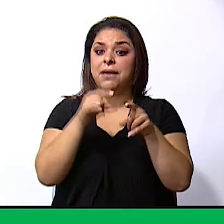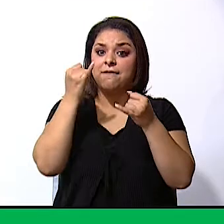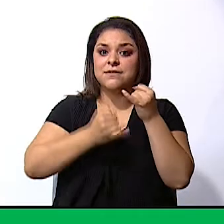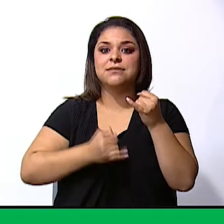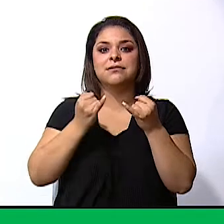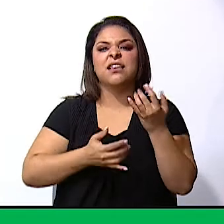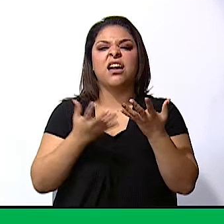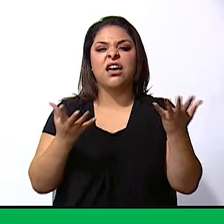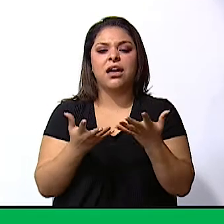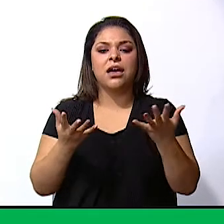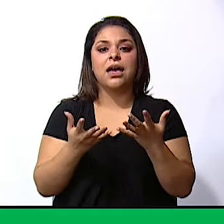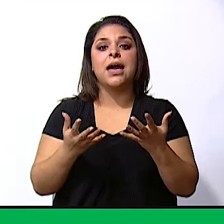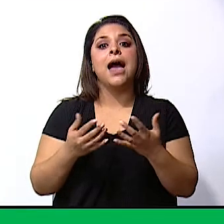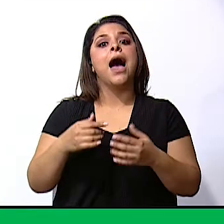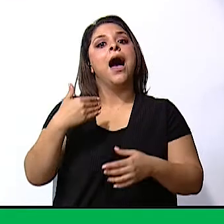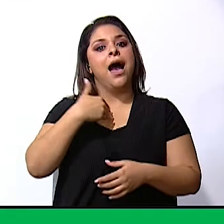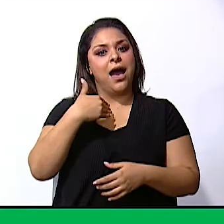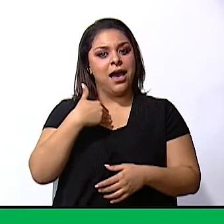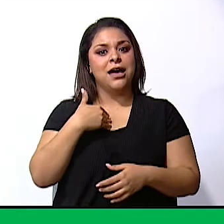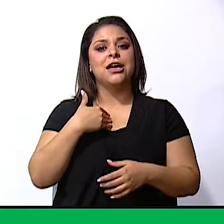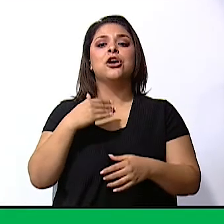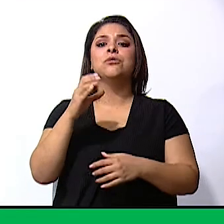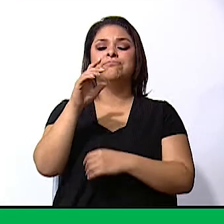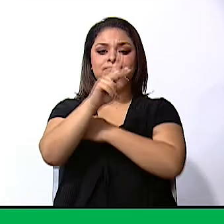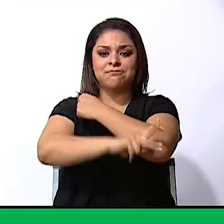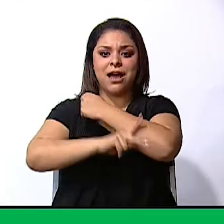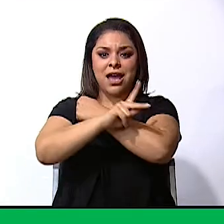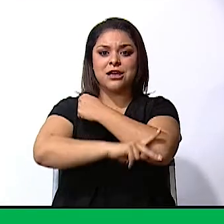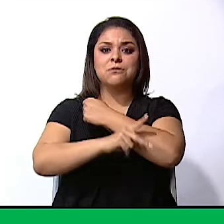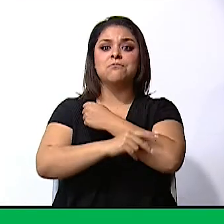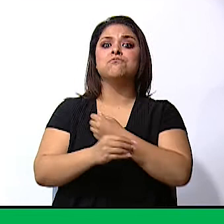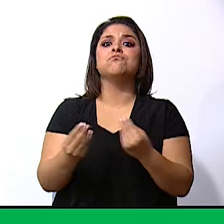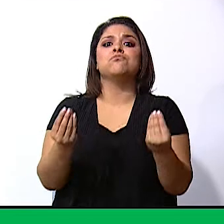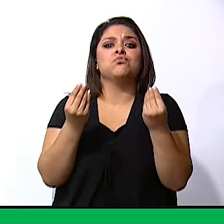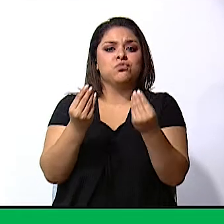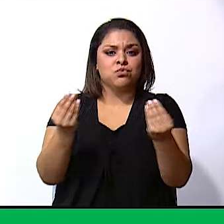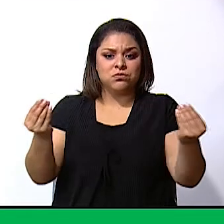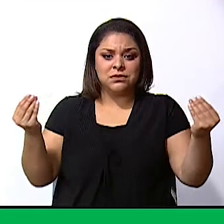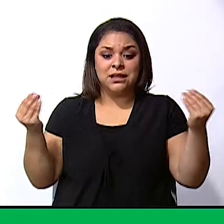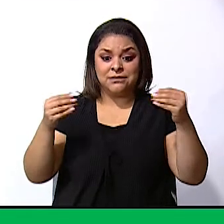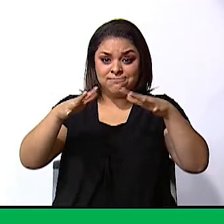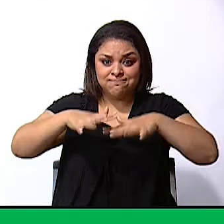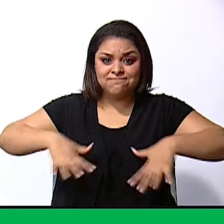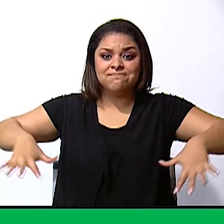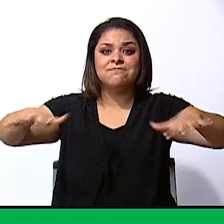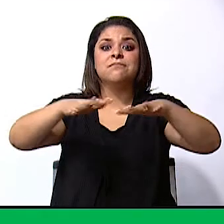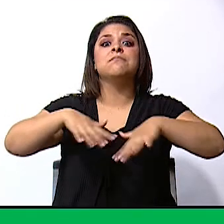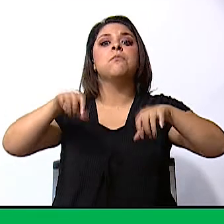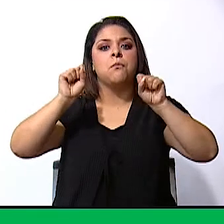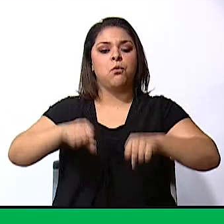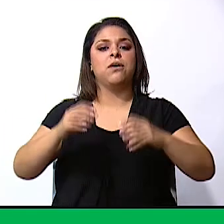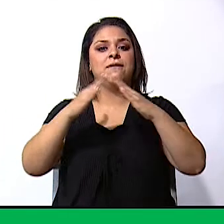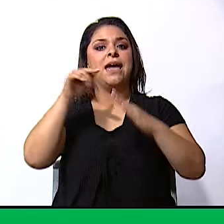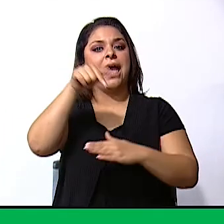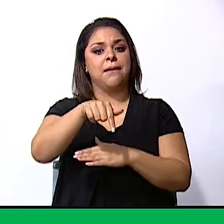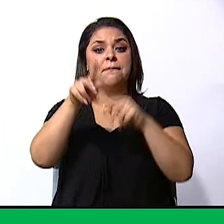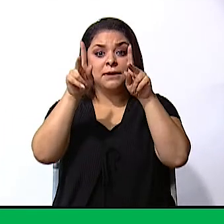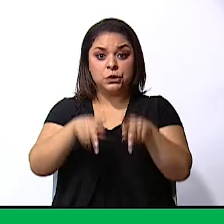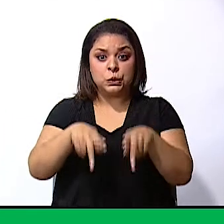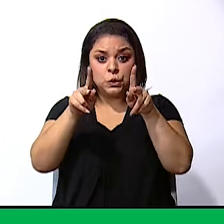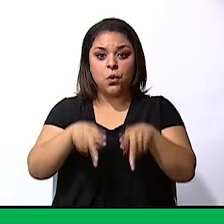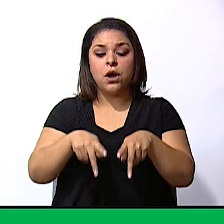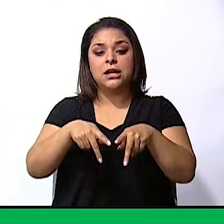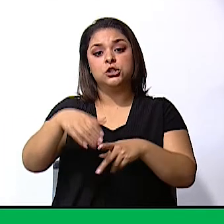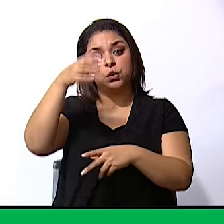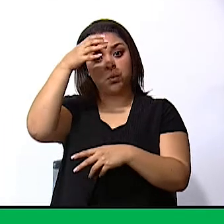makes our country a more interesting place to live in as people from diverse cultures